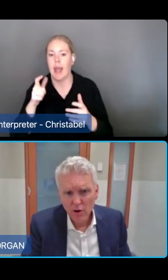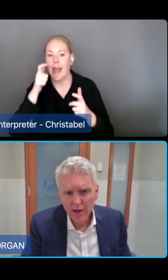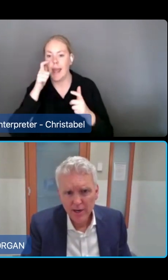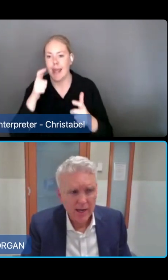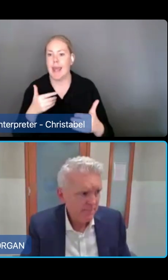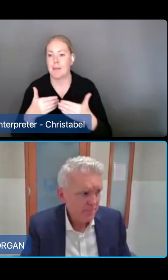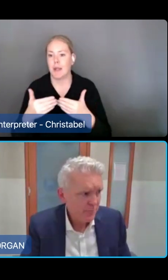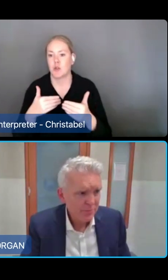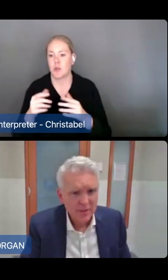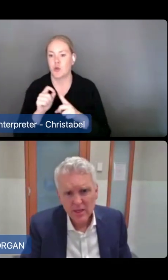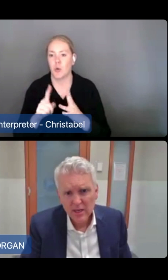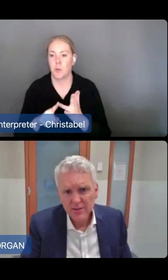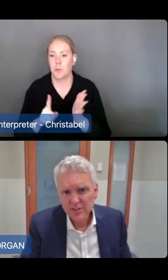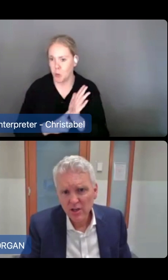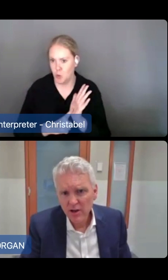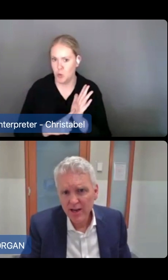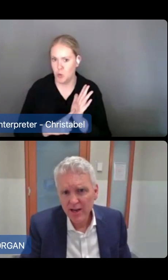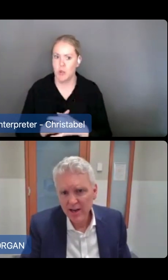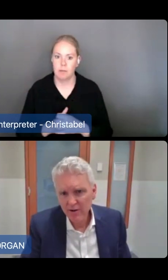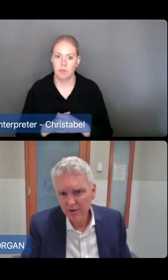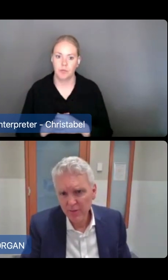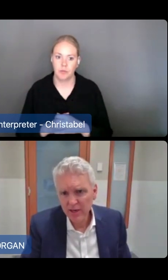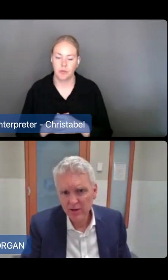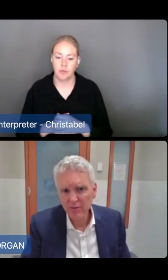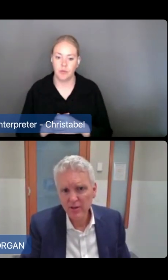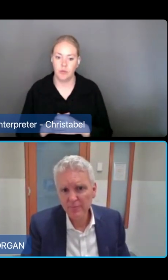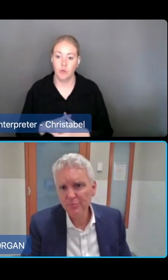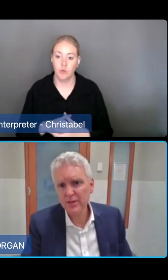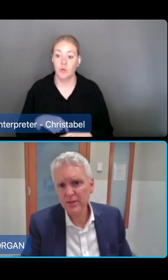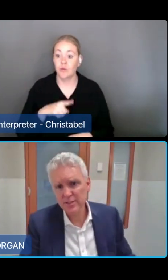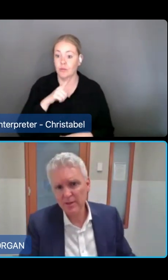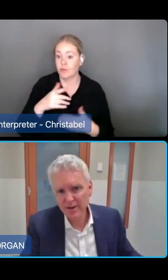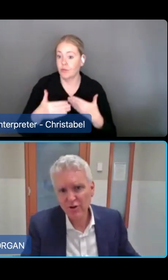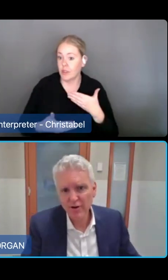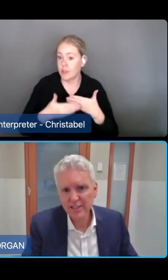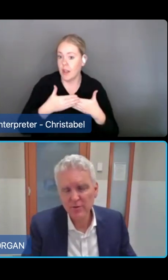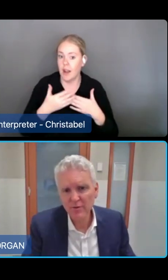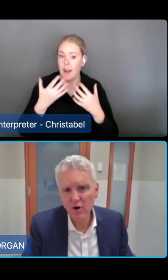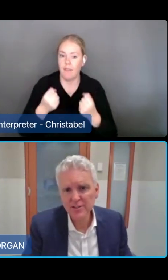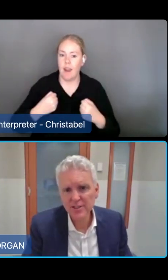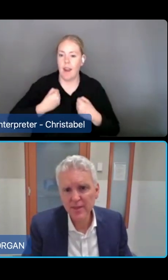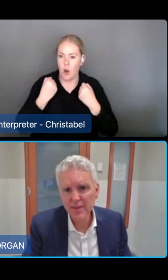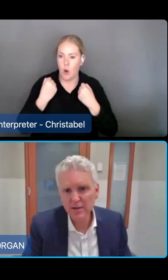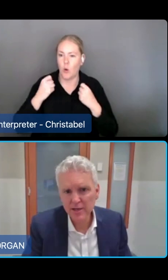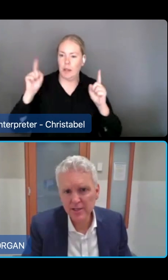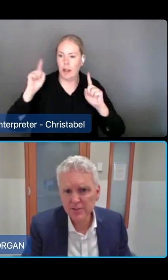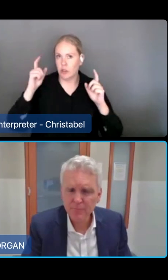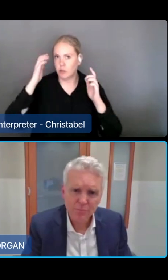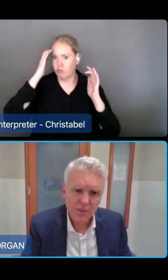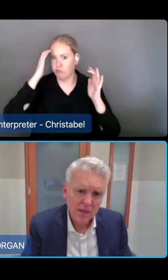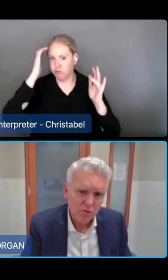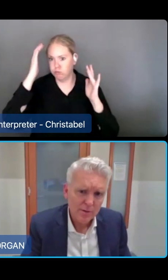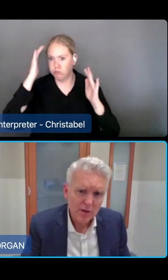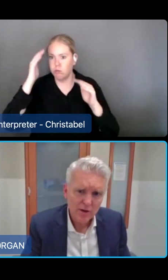All right. This slide has our current thinking on the supplementary grants for providers in thin markets.